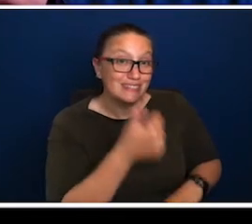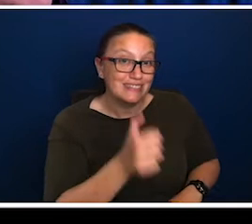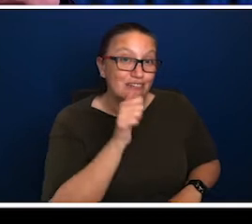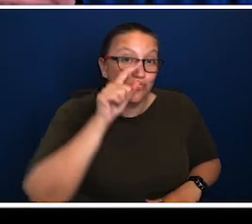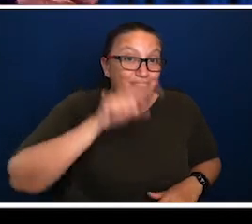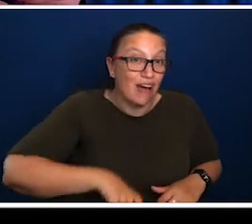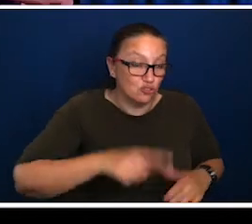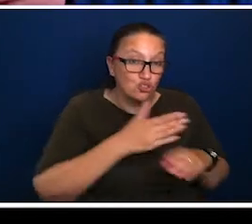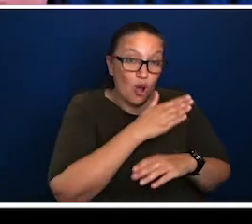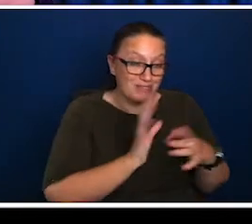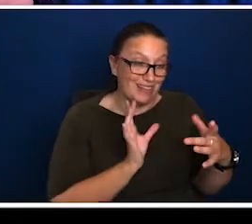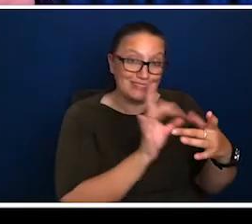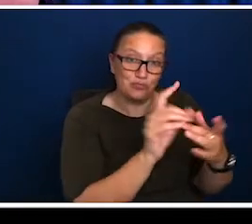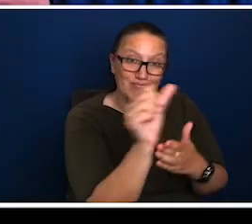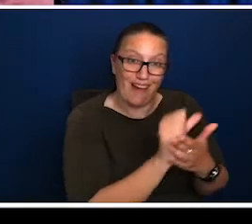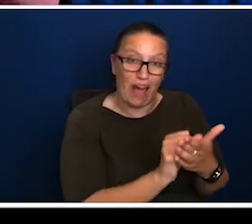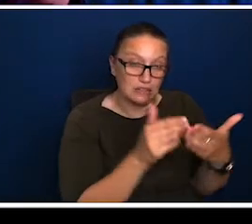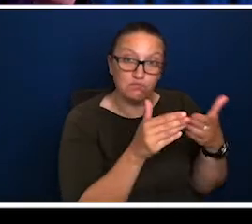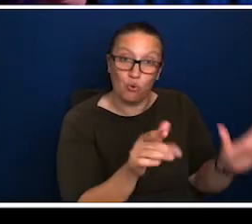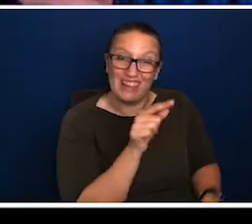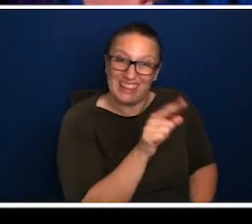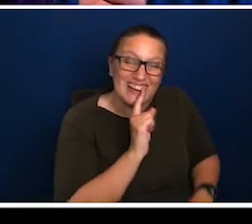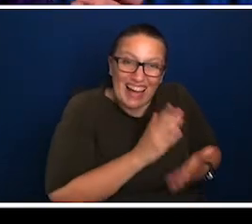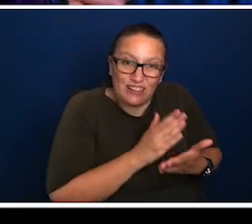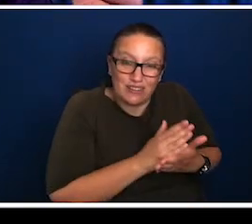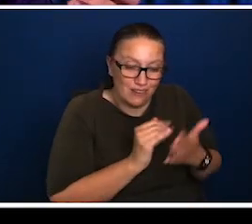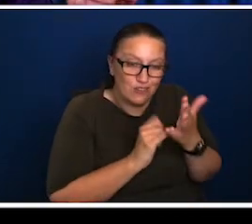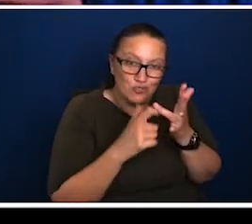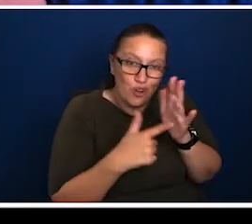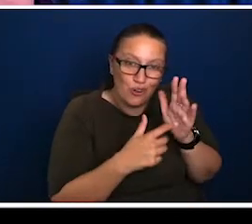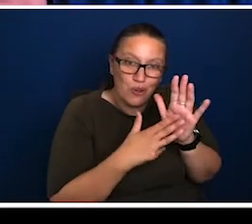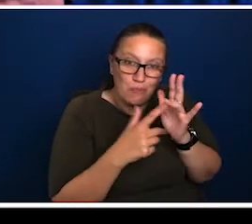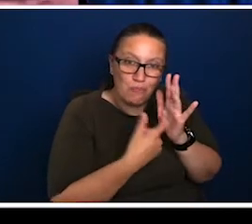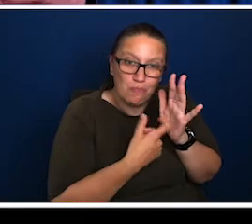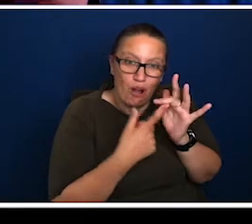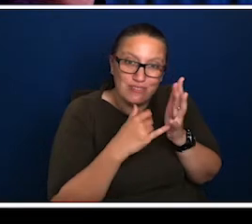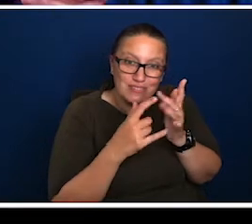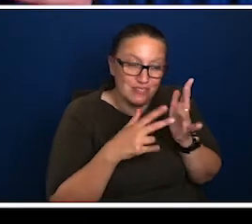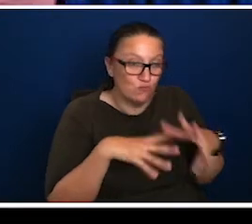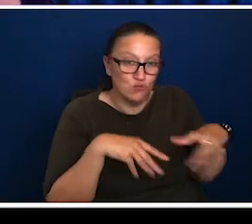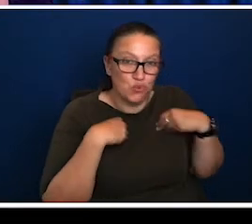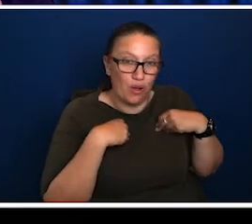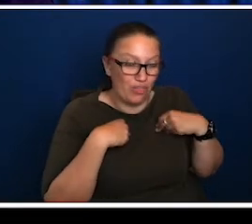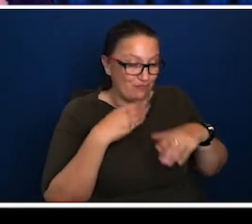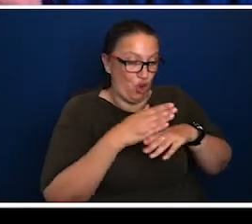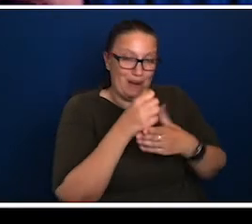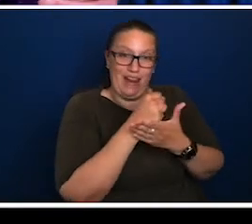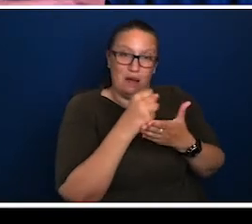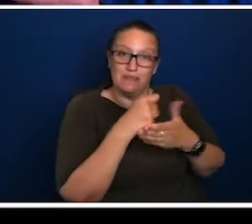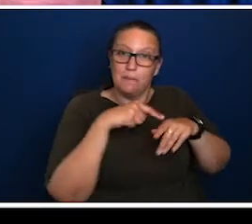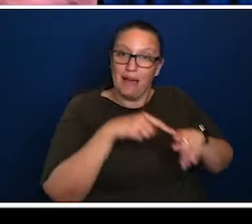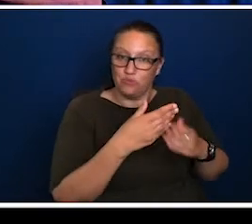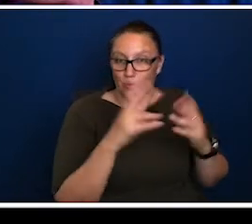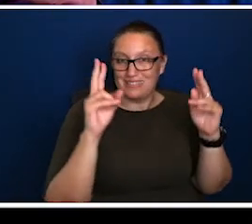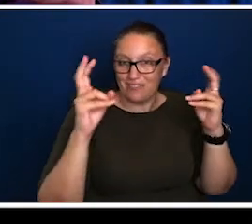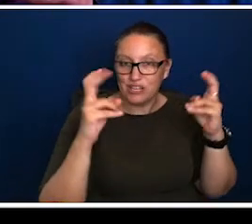to 600,000 jobs, uh, attached to the, to the arts broadly, he was actually taking the job numbers based